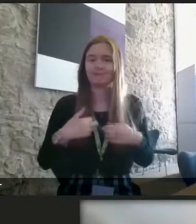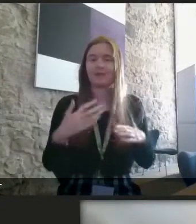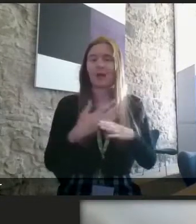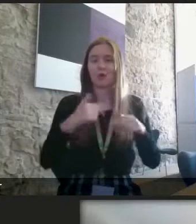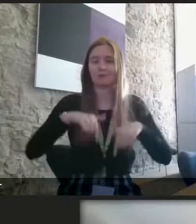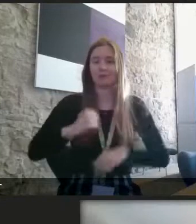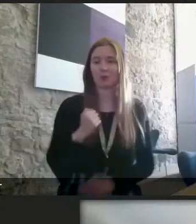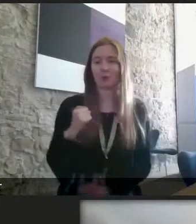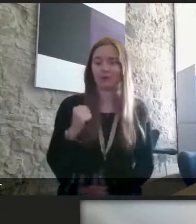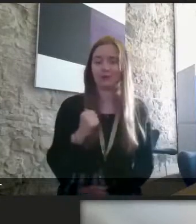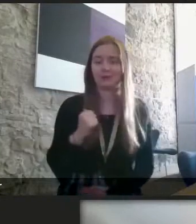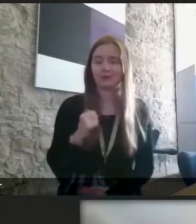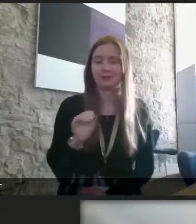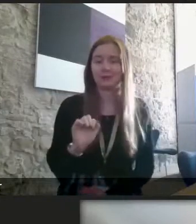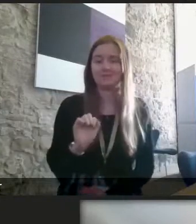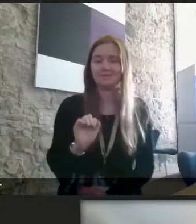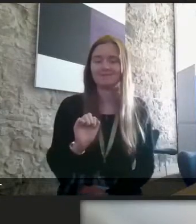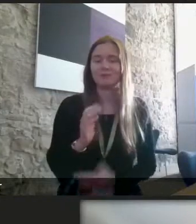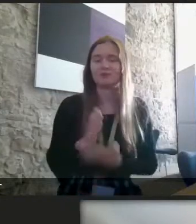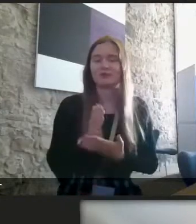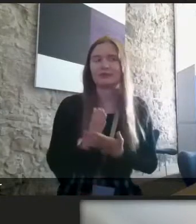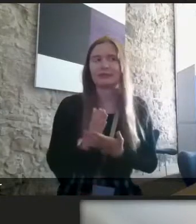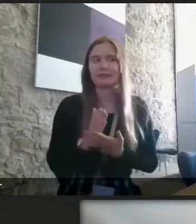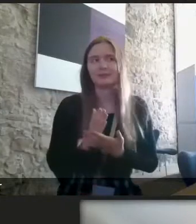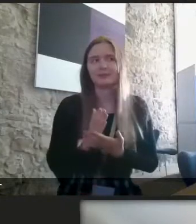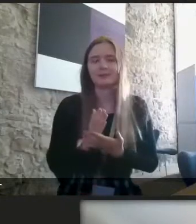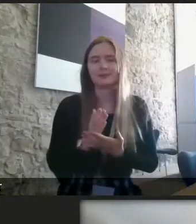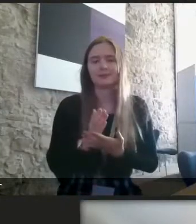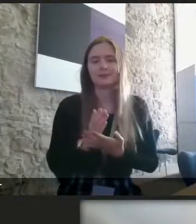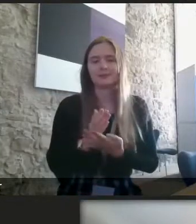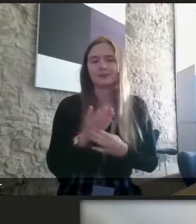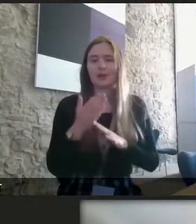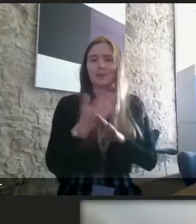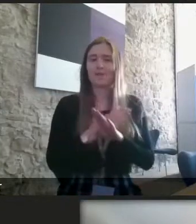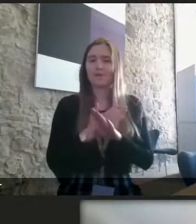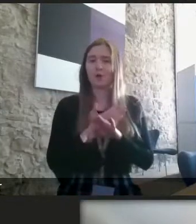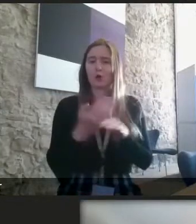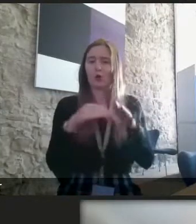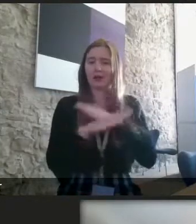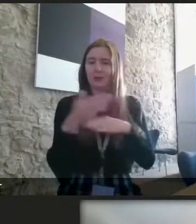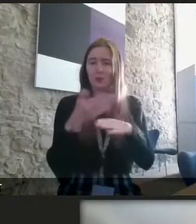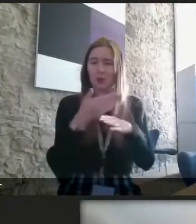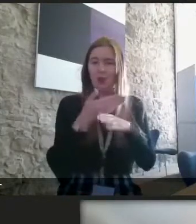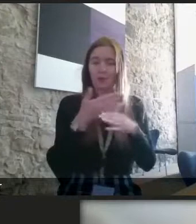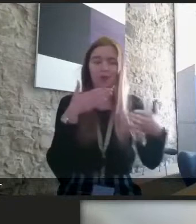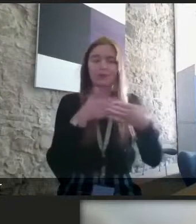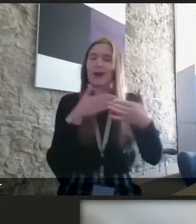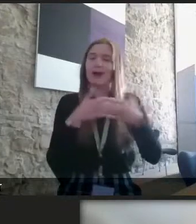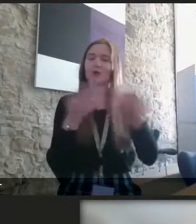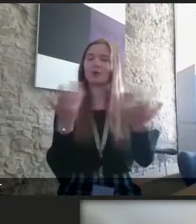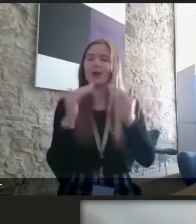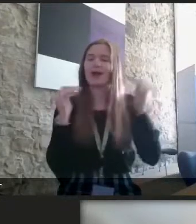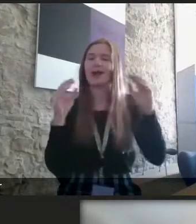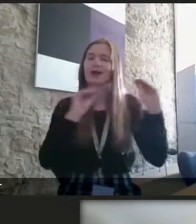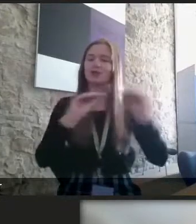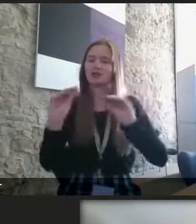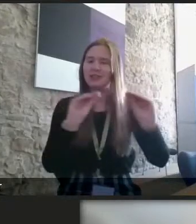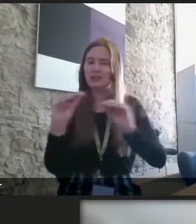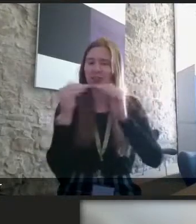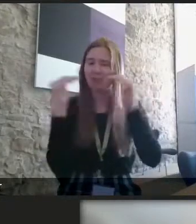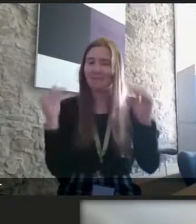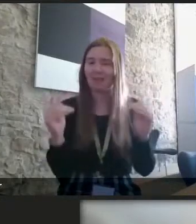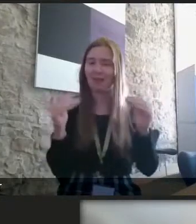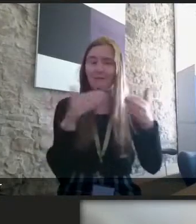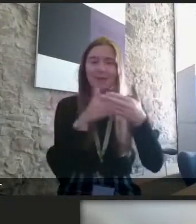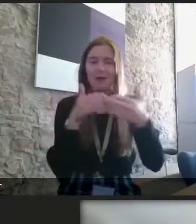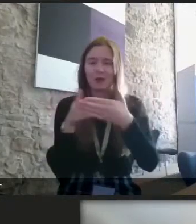there's there's factors even um before someone gets into employment you know there's barriers at education level um and we've seen